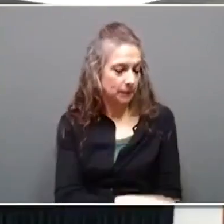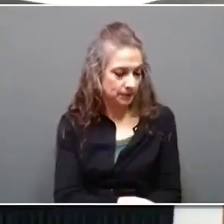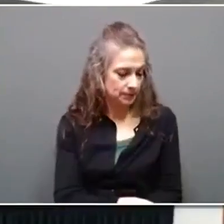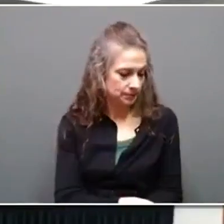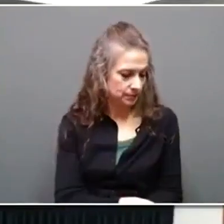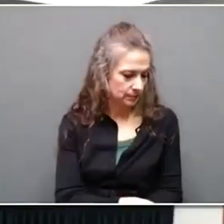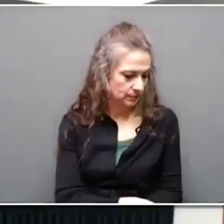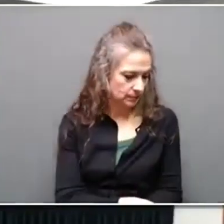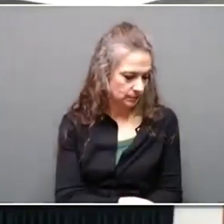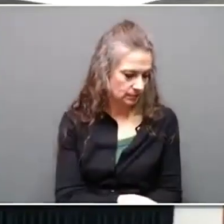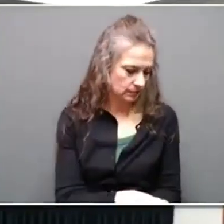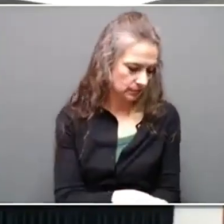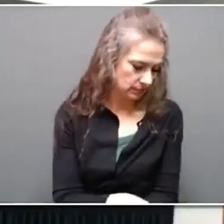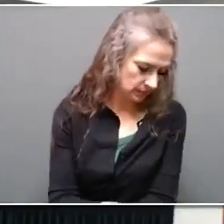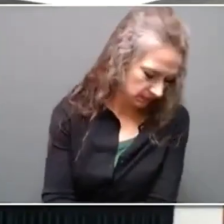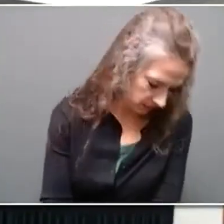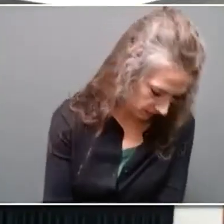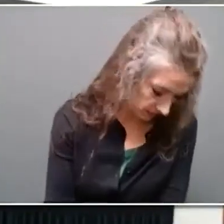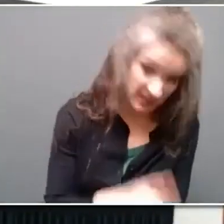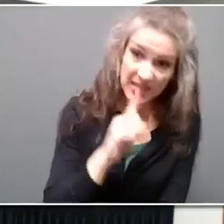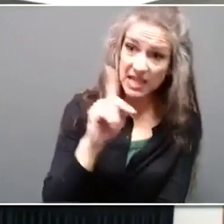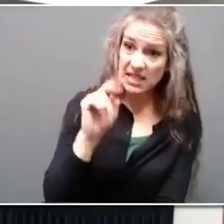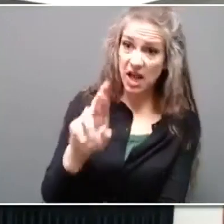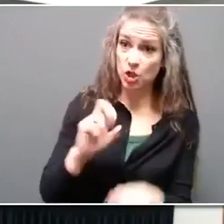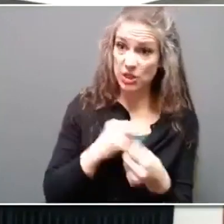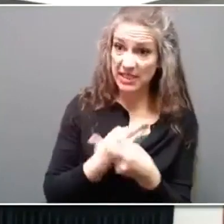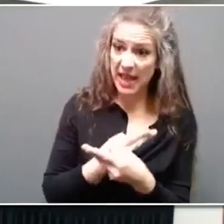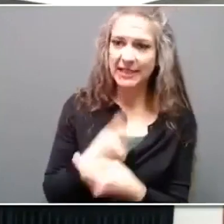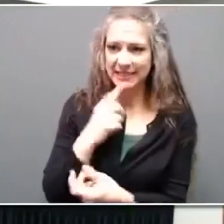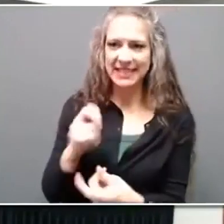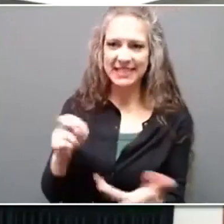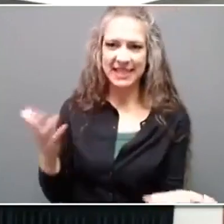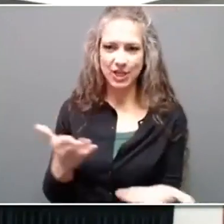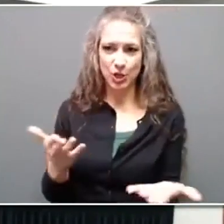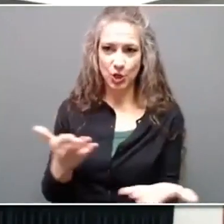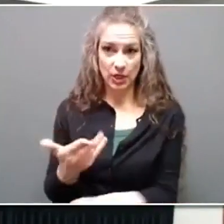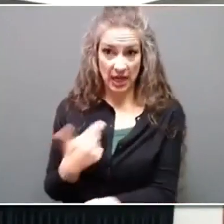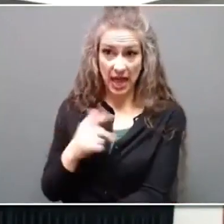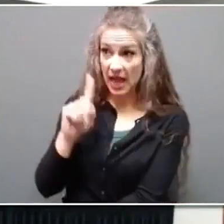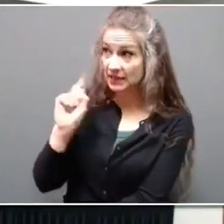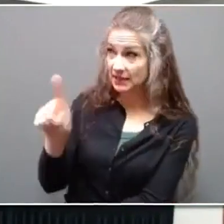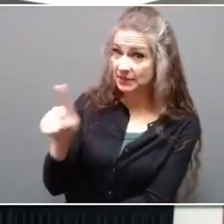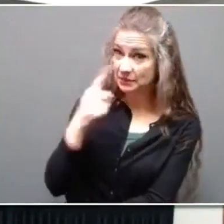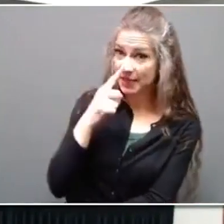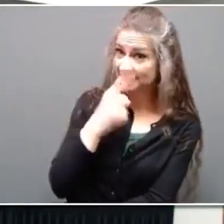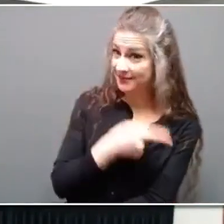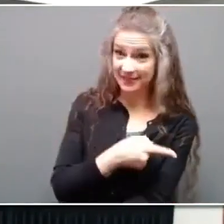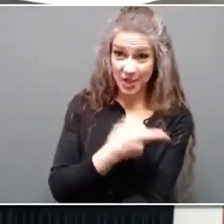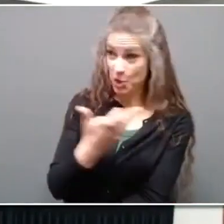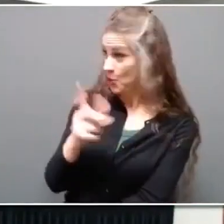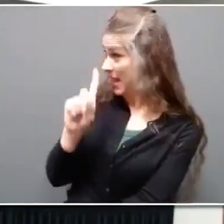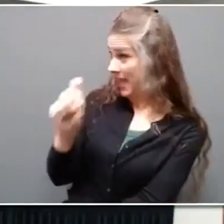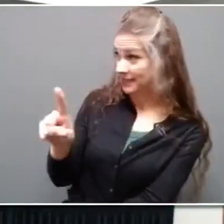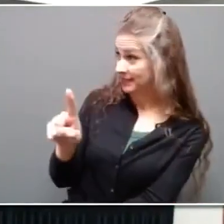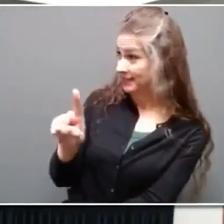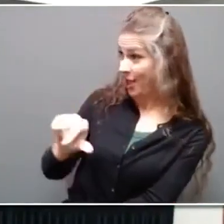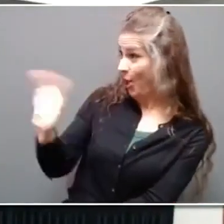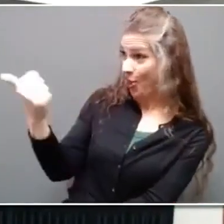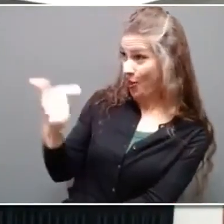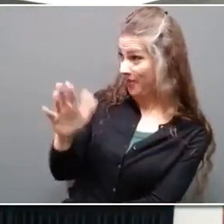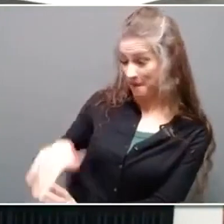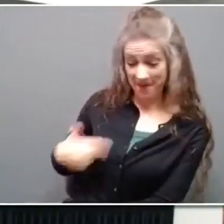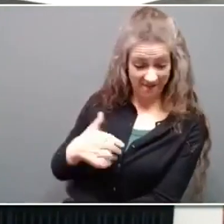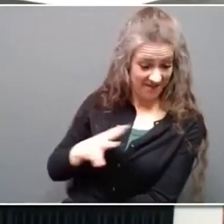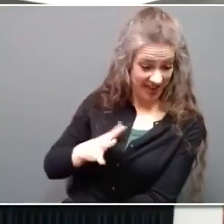Okay. Is Dr. Shachar on it? He is here. Can I ask him a question, please? If you want to ask someone other than me a question, go right ahead.